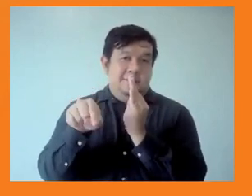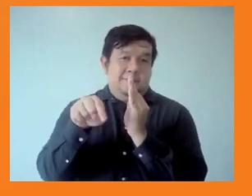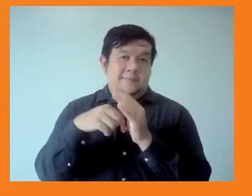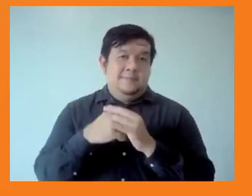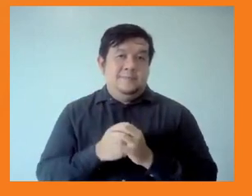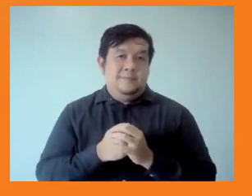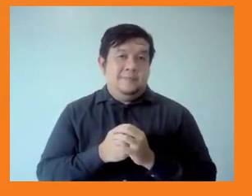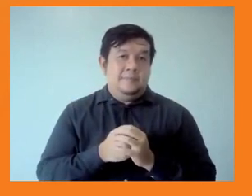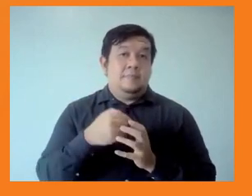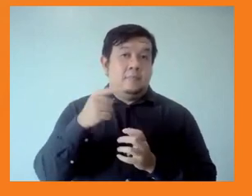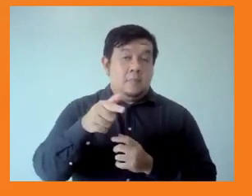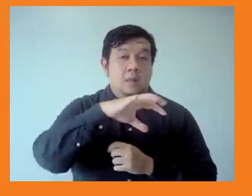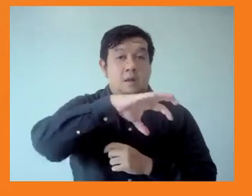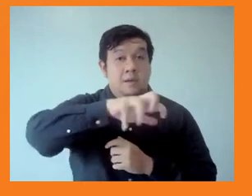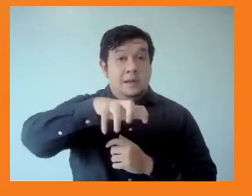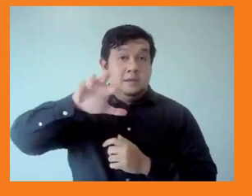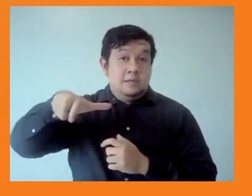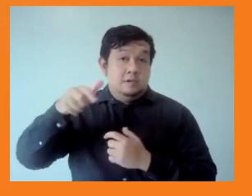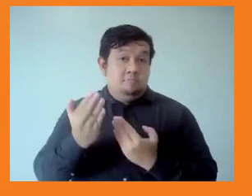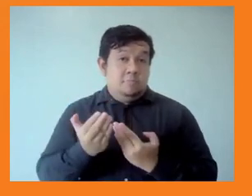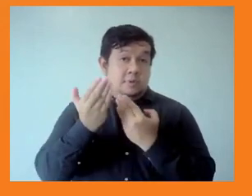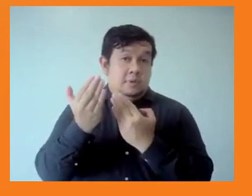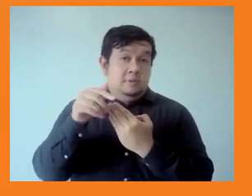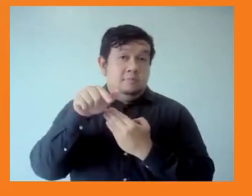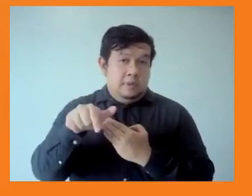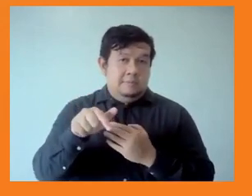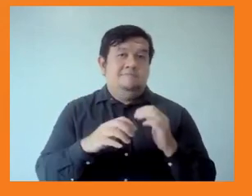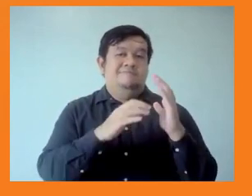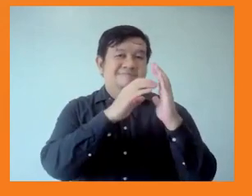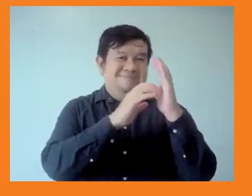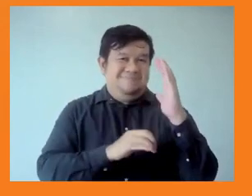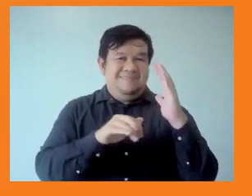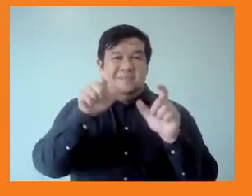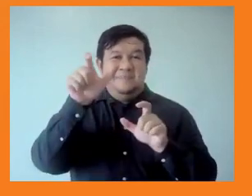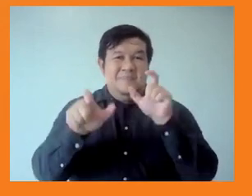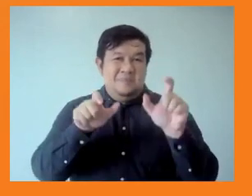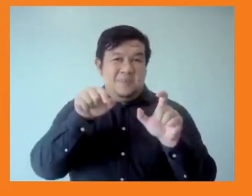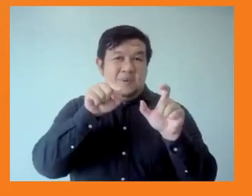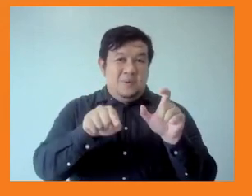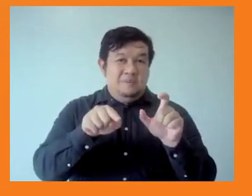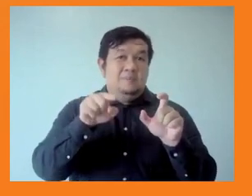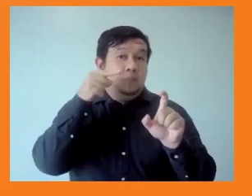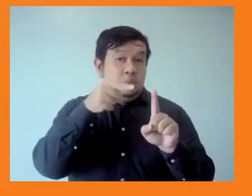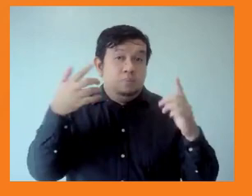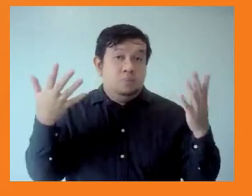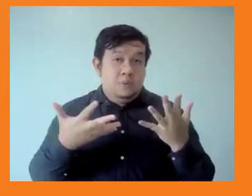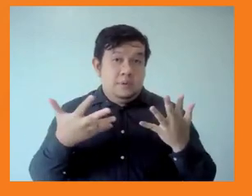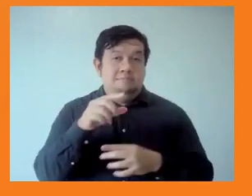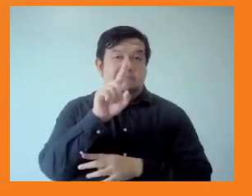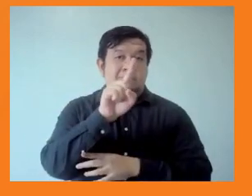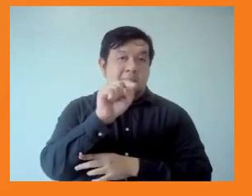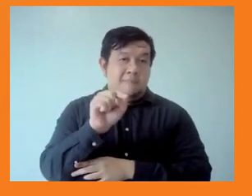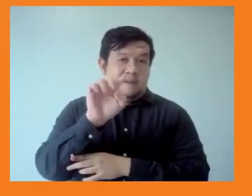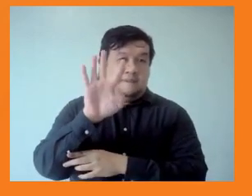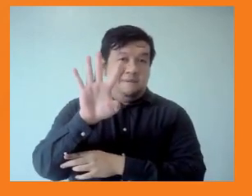plans to accelerate their growth by between one and four percent, and to obviously help eliminate poverty.